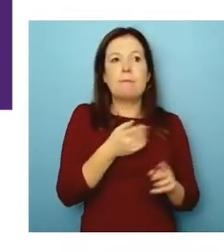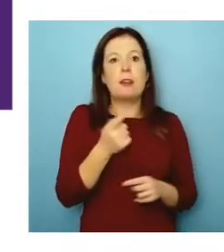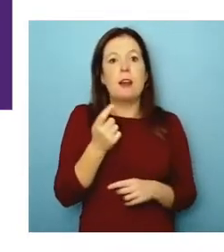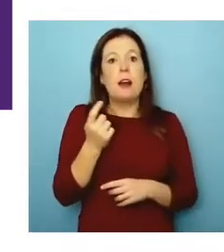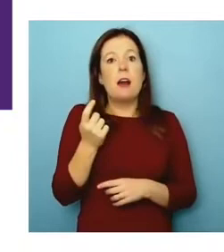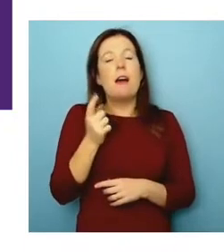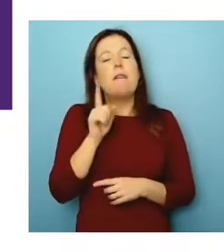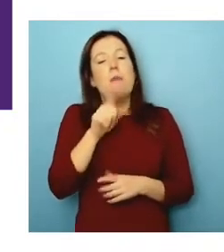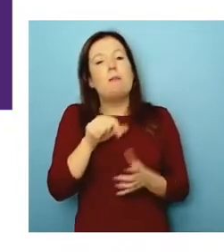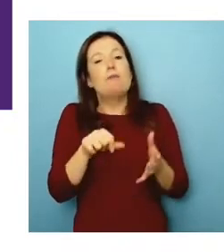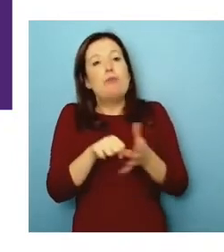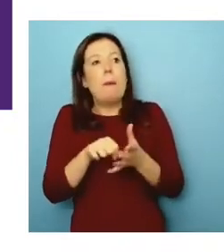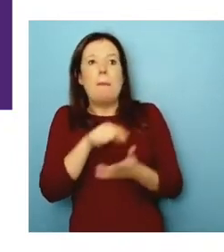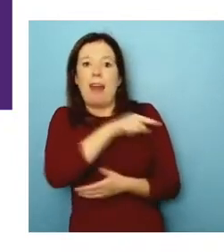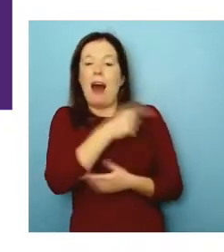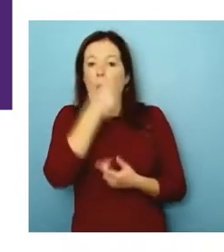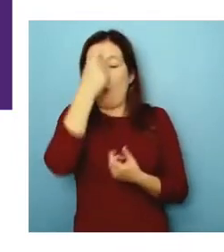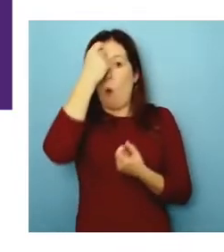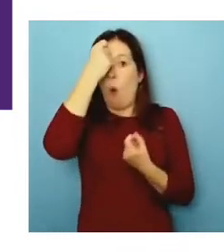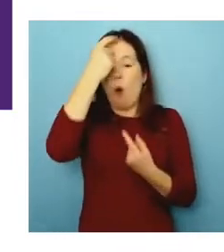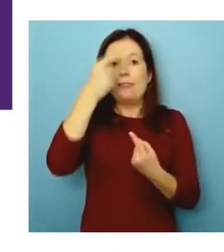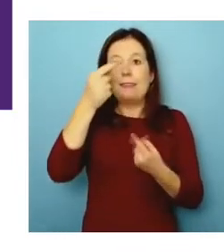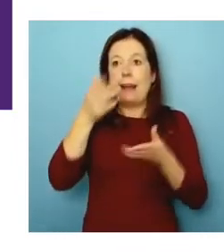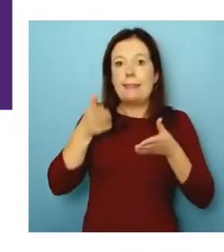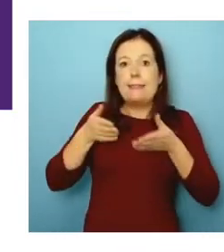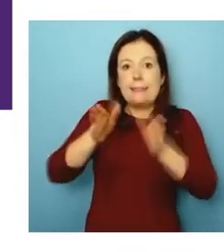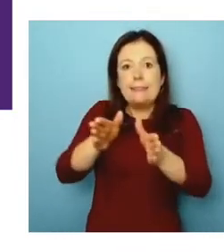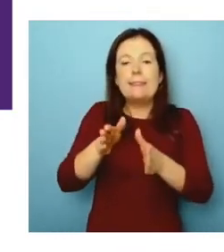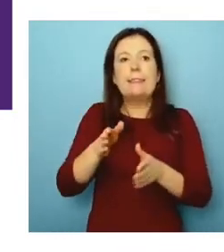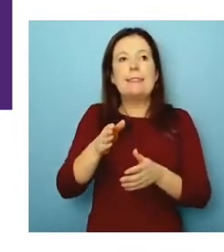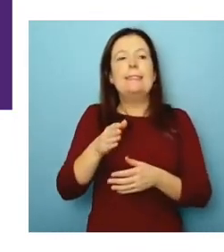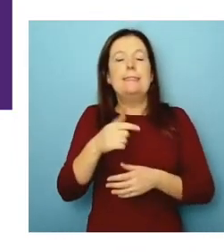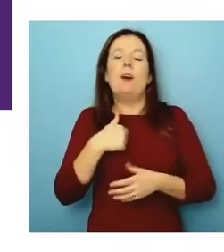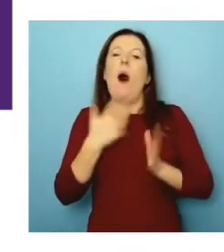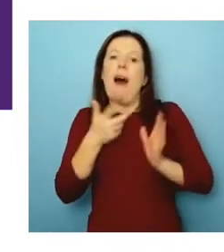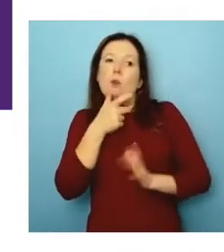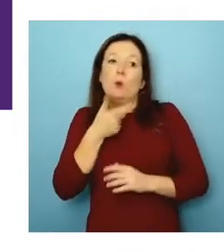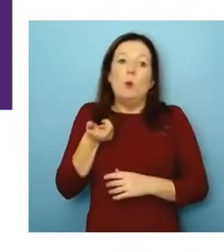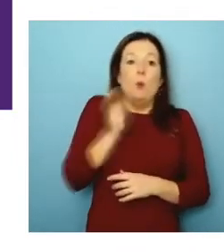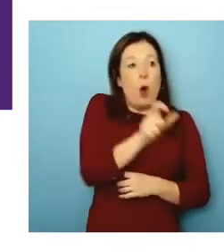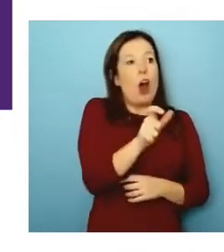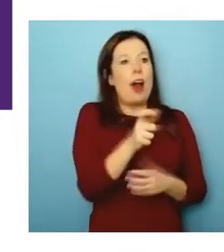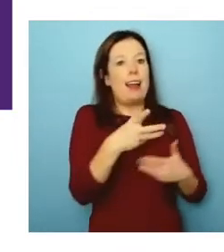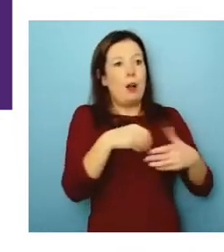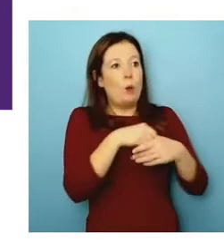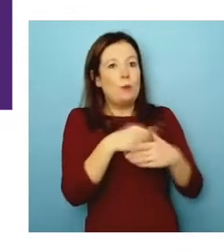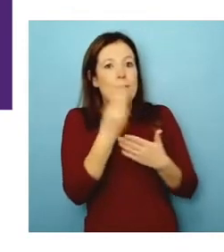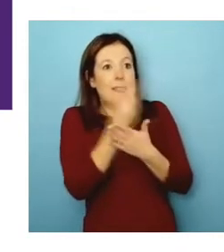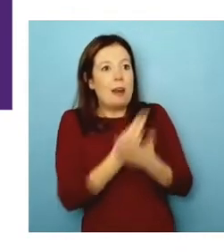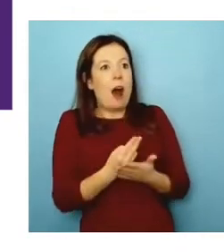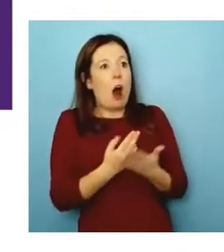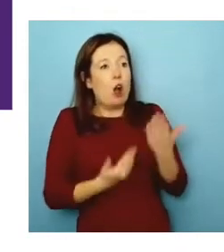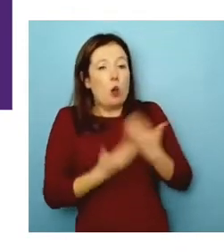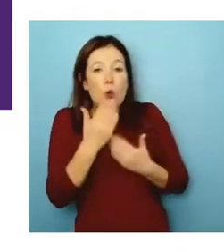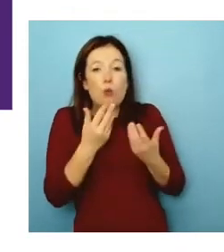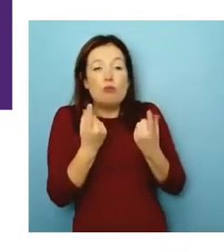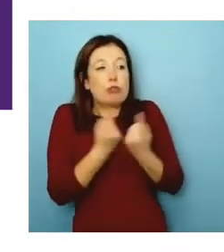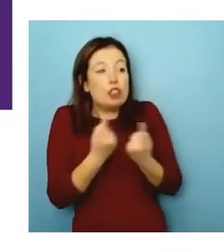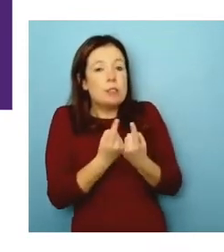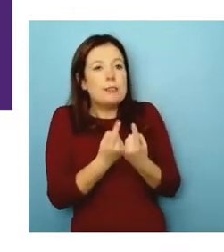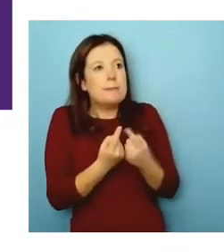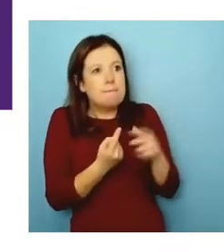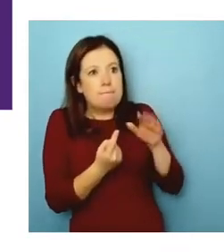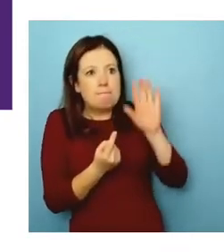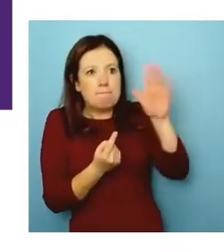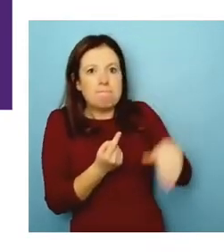understand the path coming up. That's when I started talking about inclusive design. If we want to create new products, do more things, let's look at what, you know,